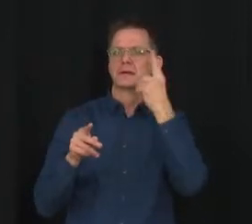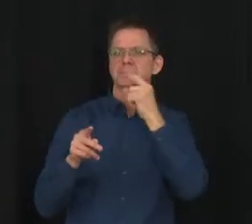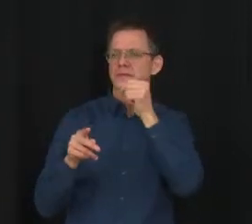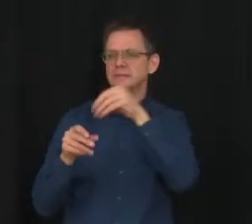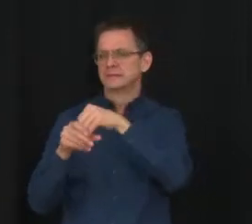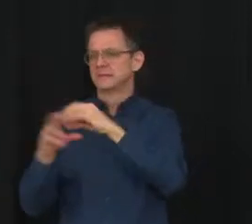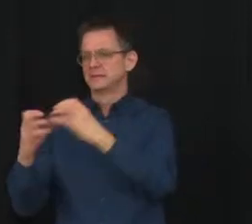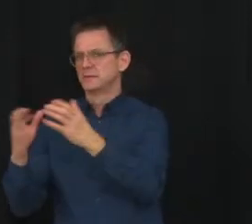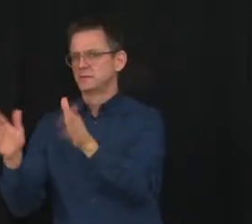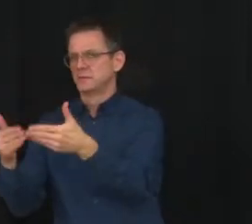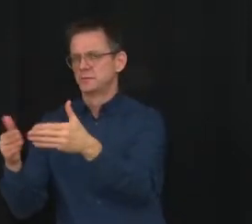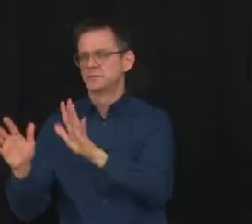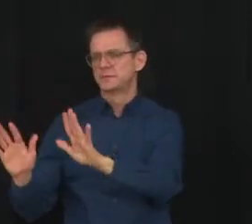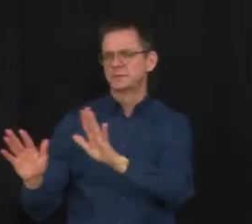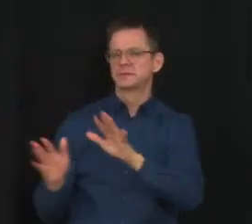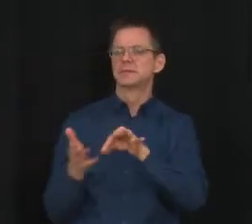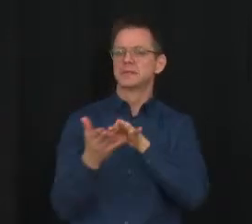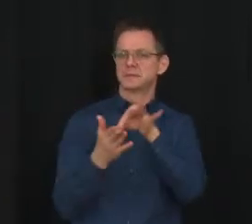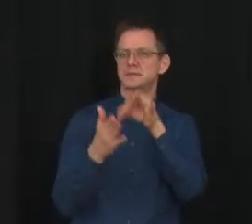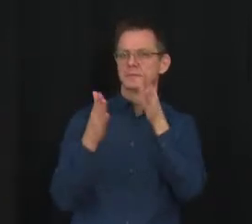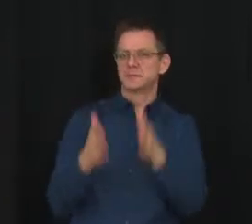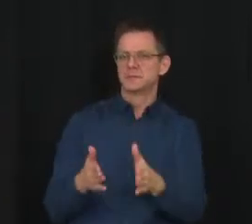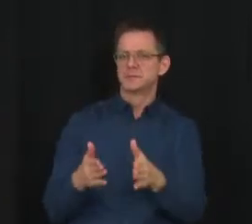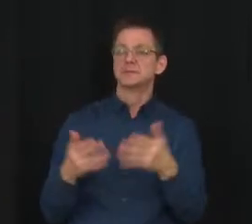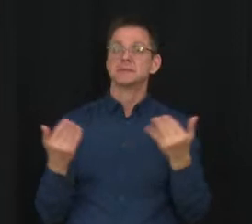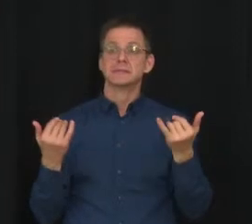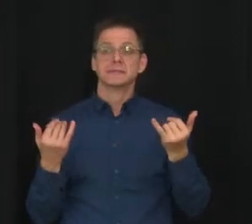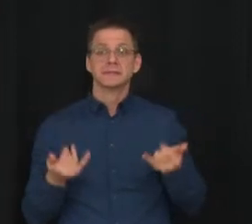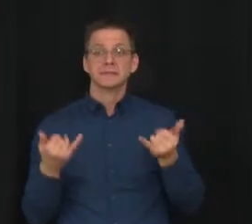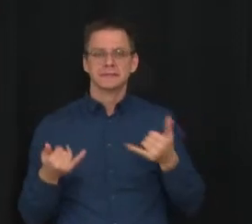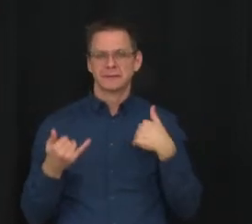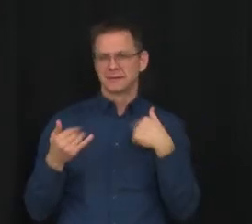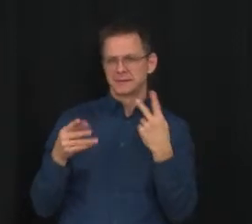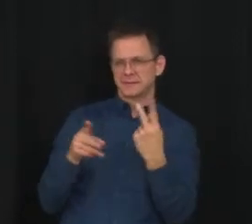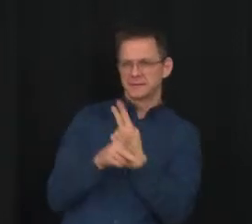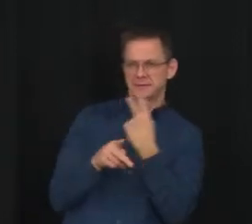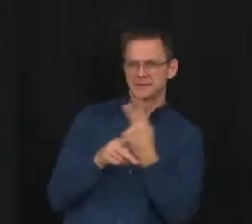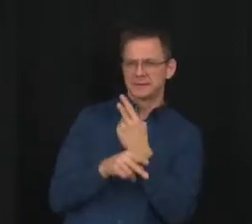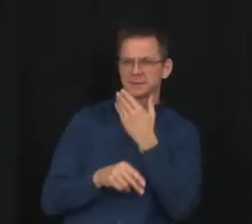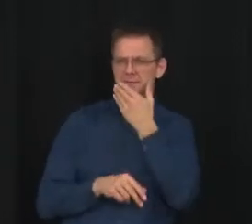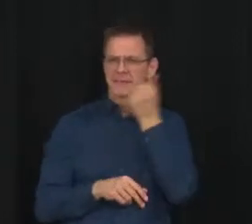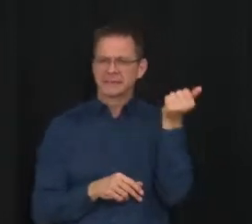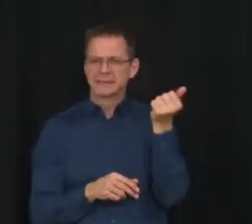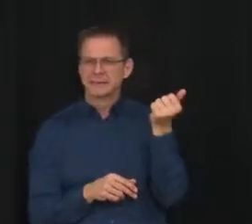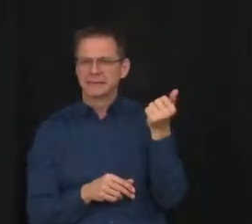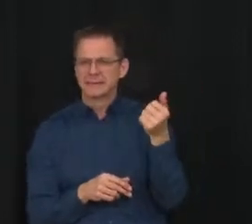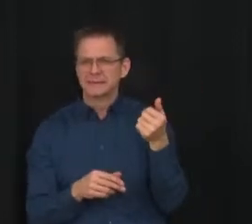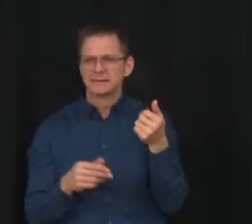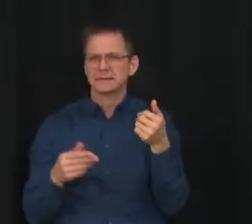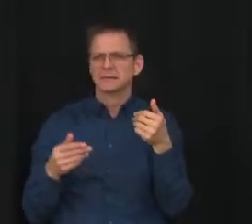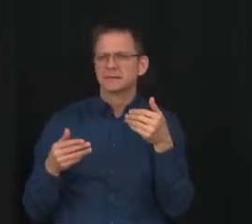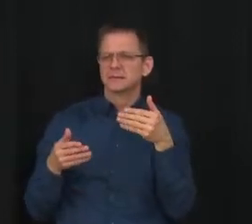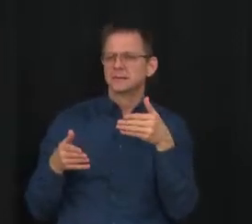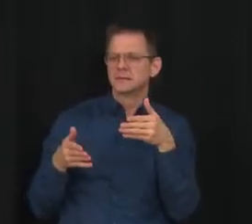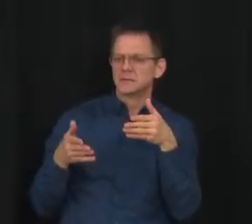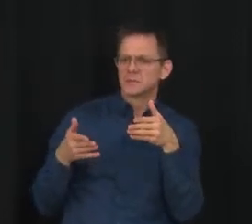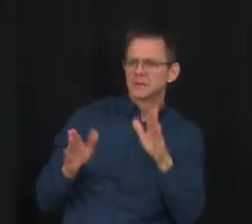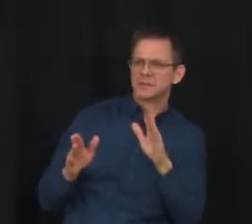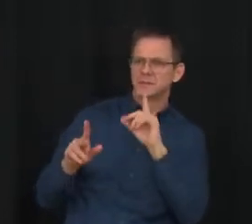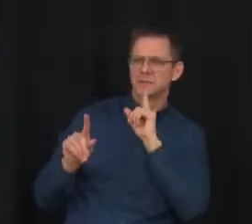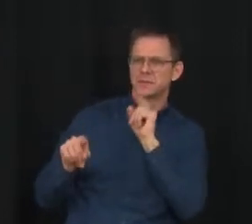that school authorities would be looking at. If there's high absenteeism, whether it's students or staff,